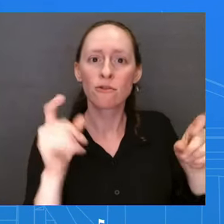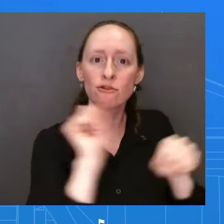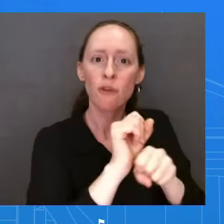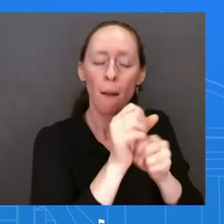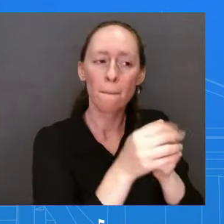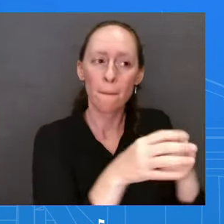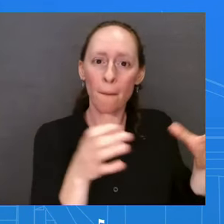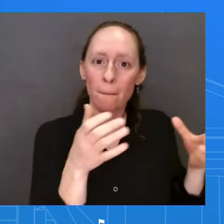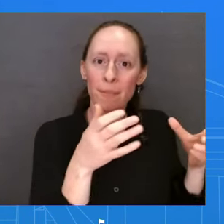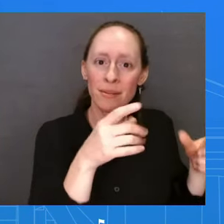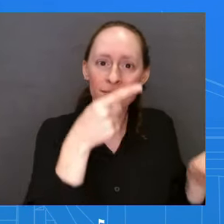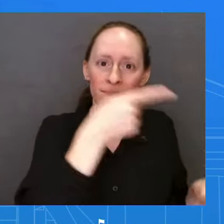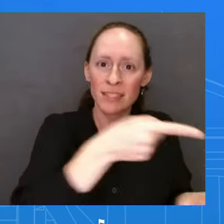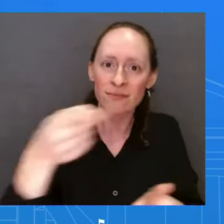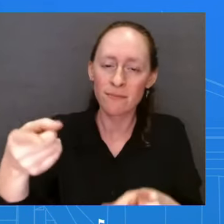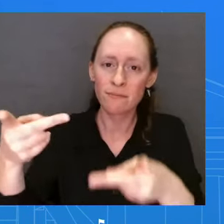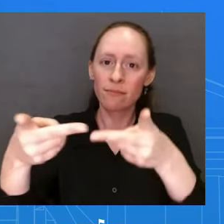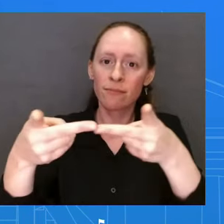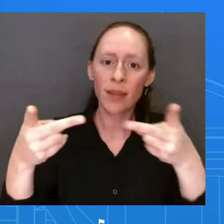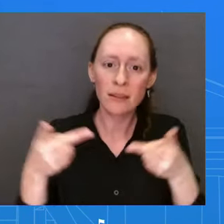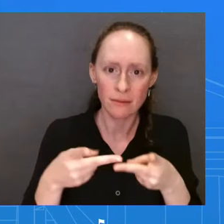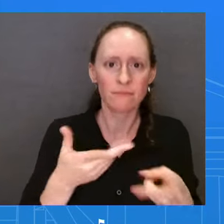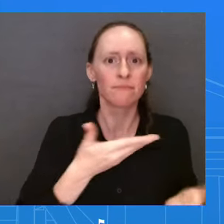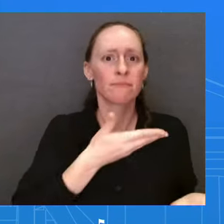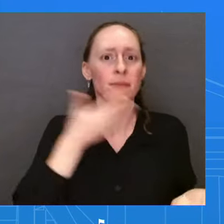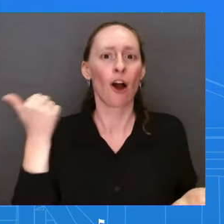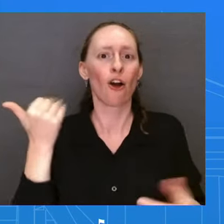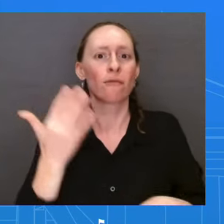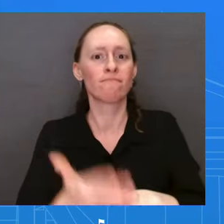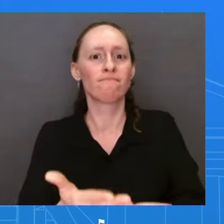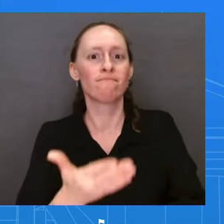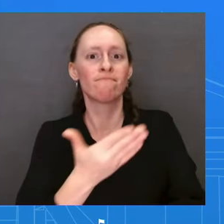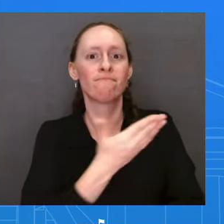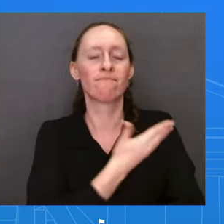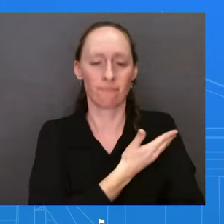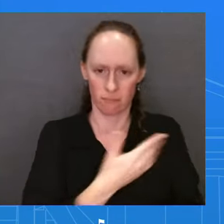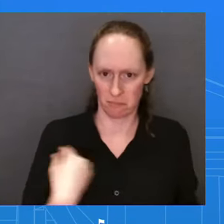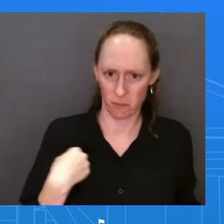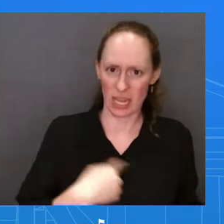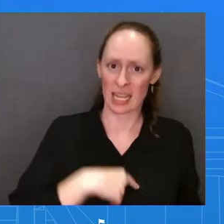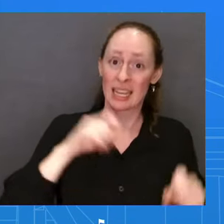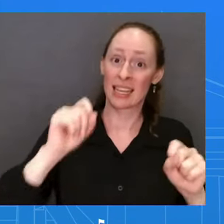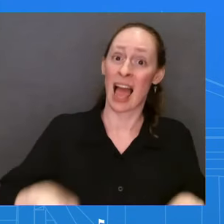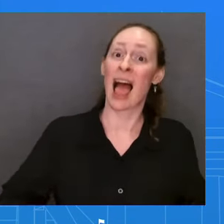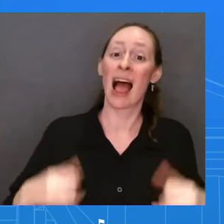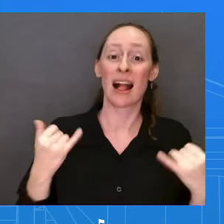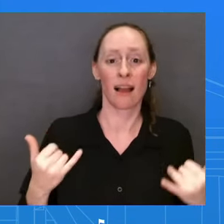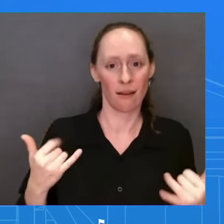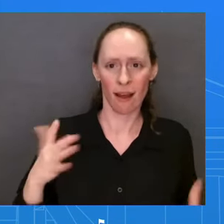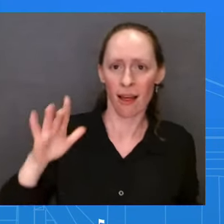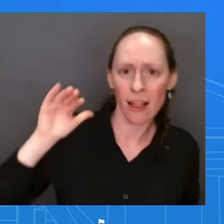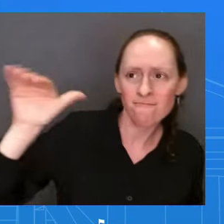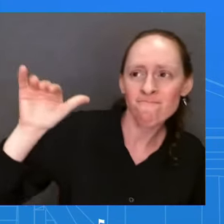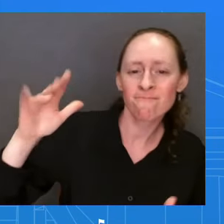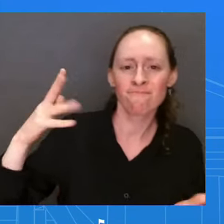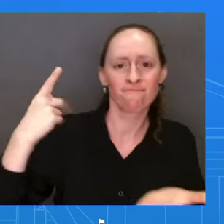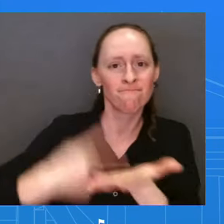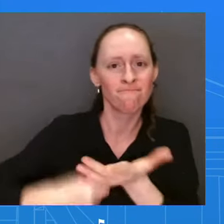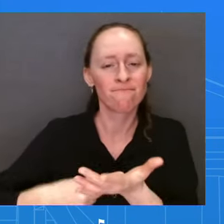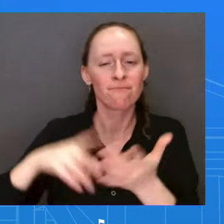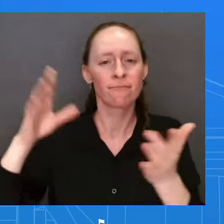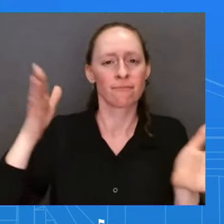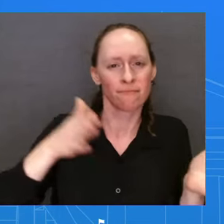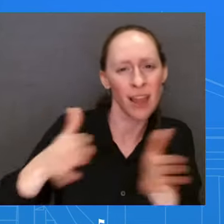economic agenda. And now is when we're able to not only talk about what the President's agenda is, but point to the